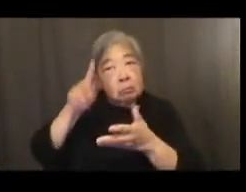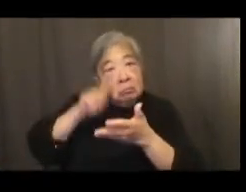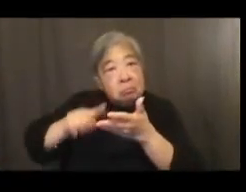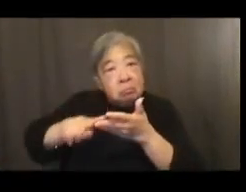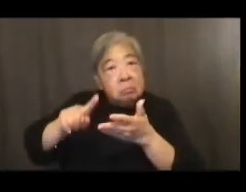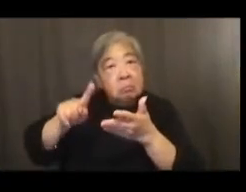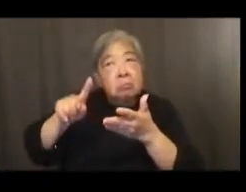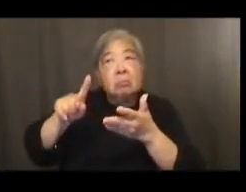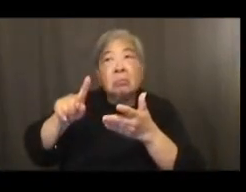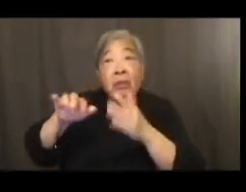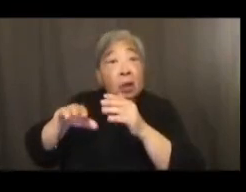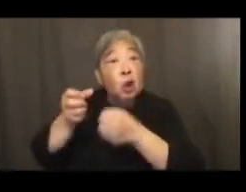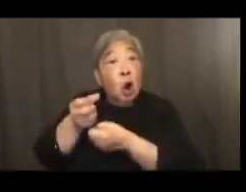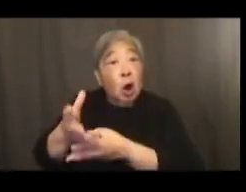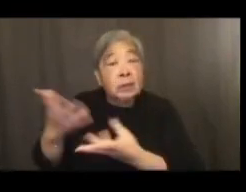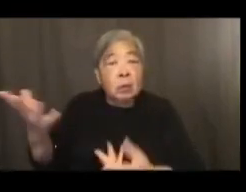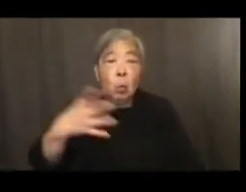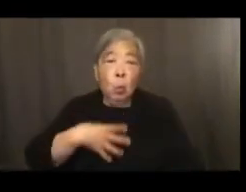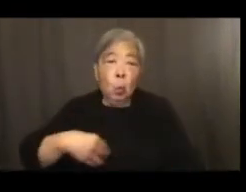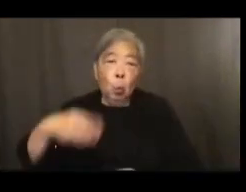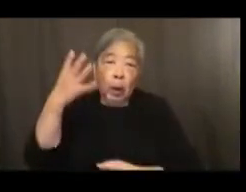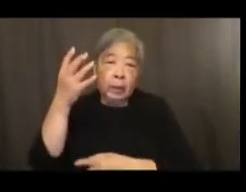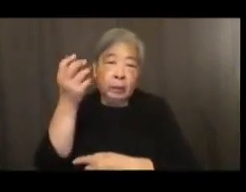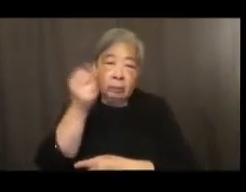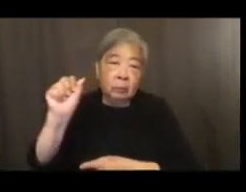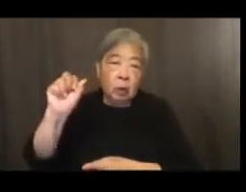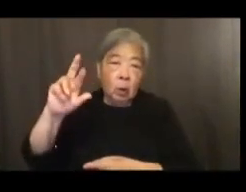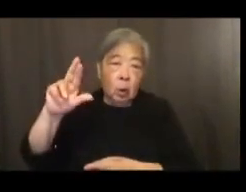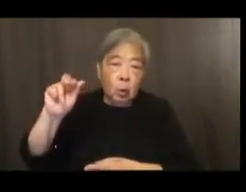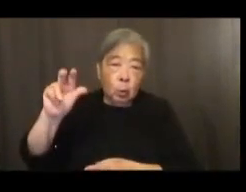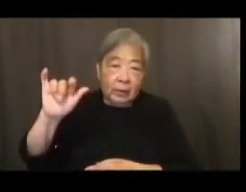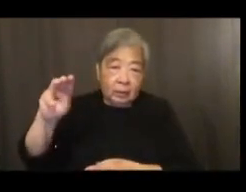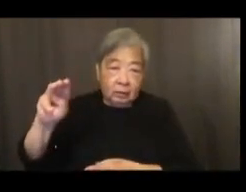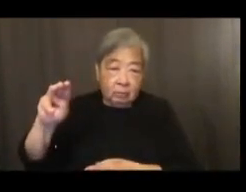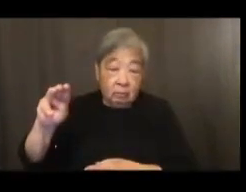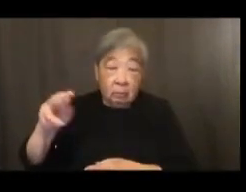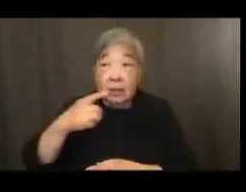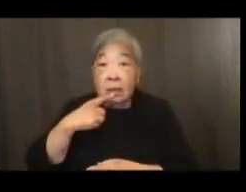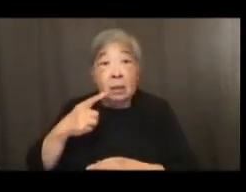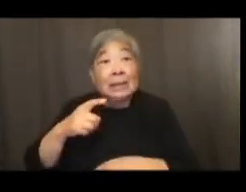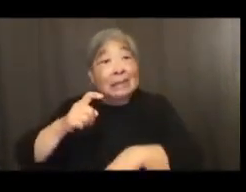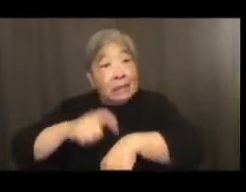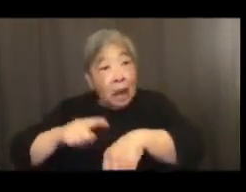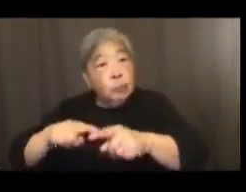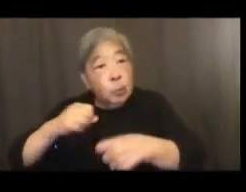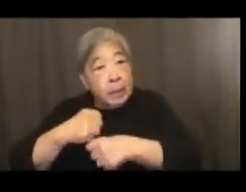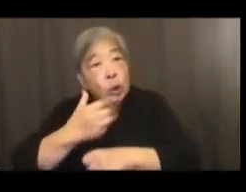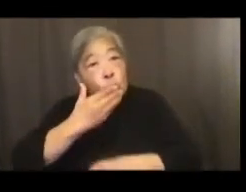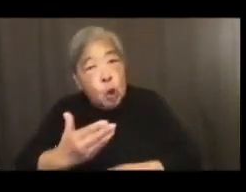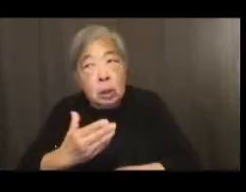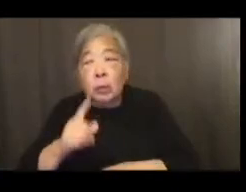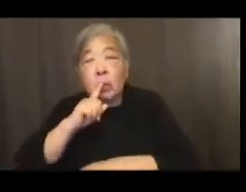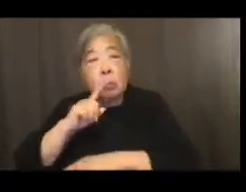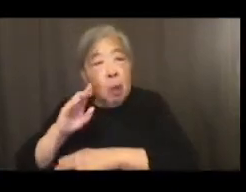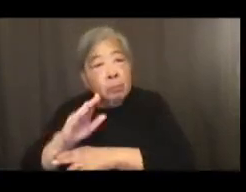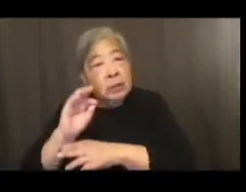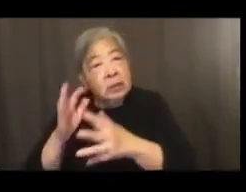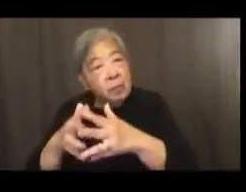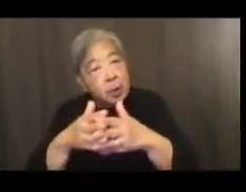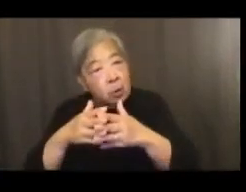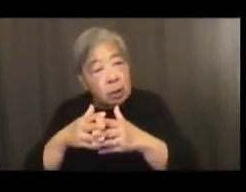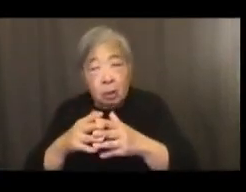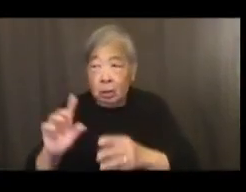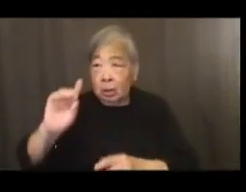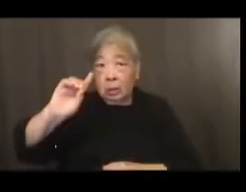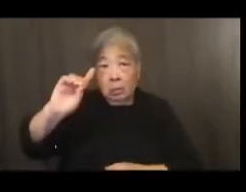white racism. The commission advised, it is time to make good the promise of American democracy to all